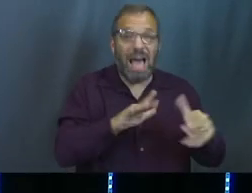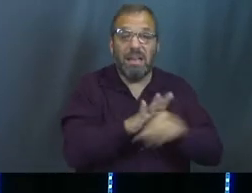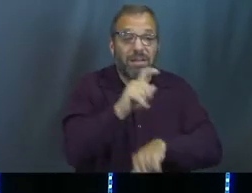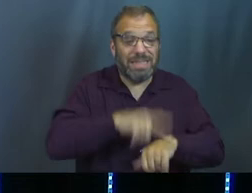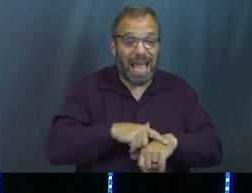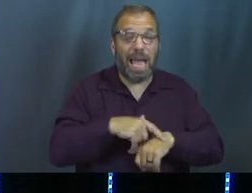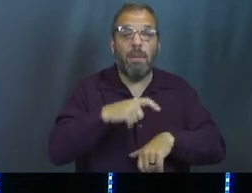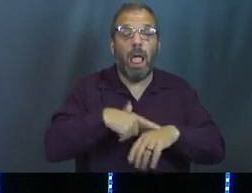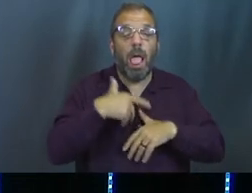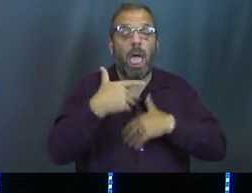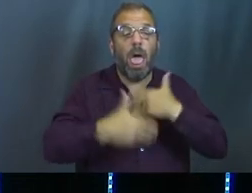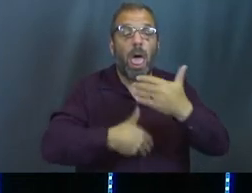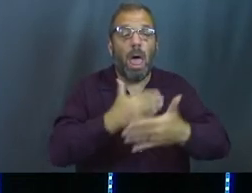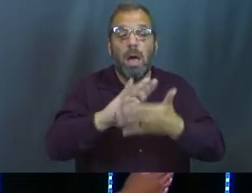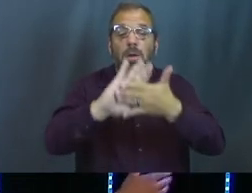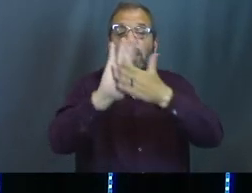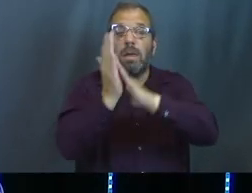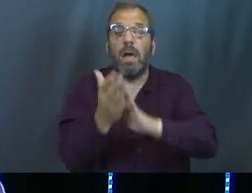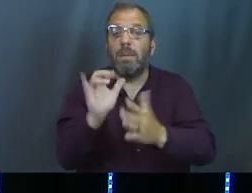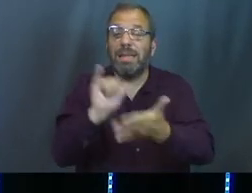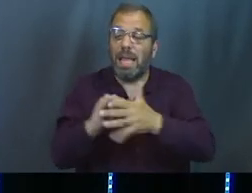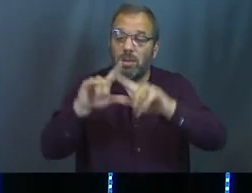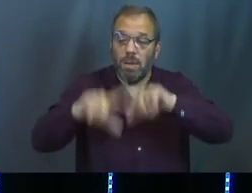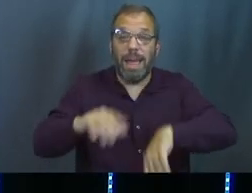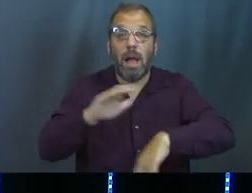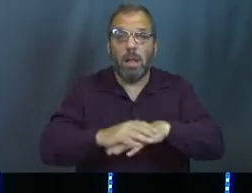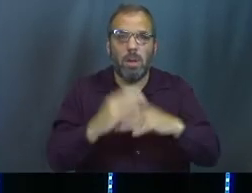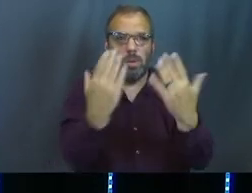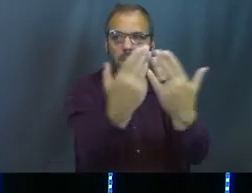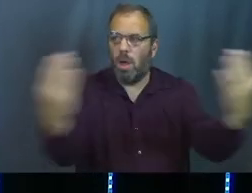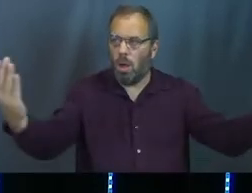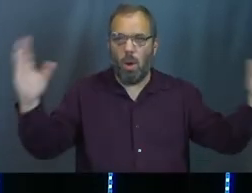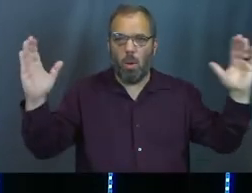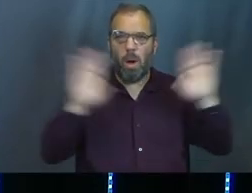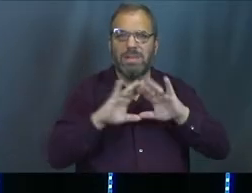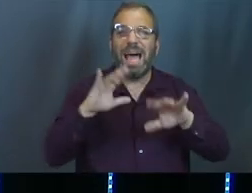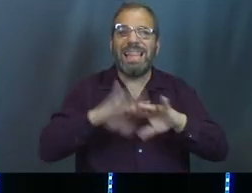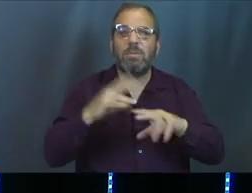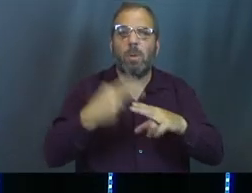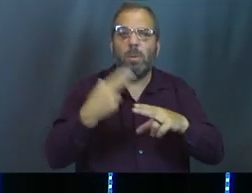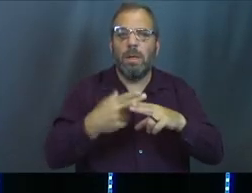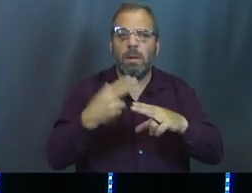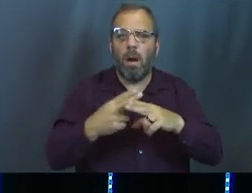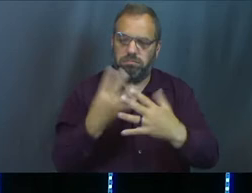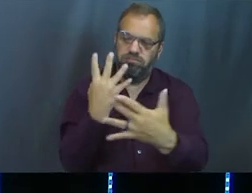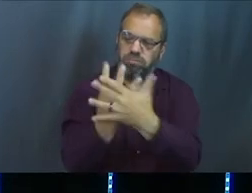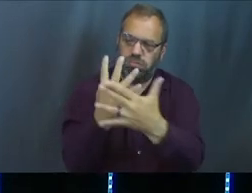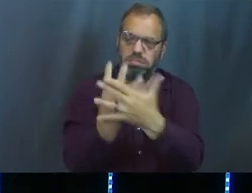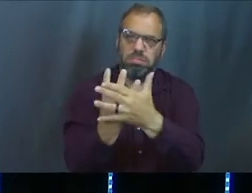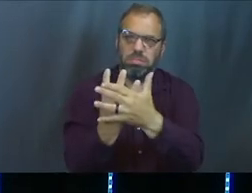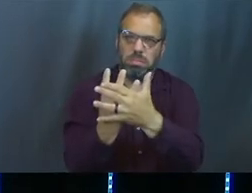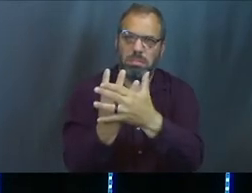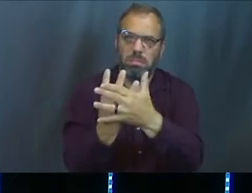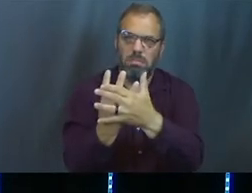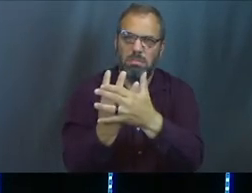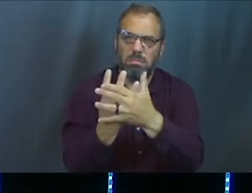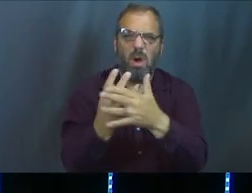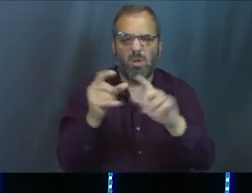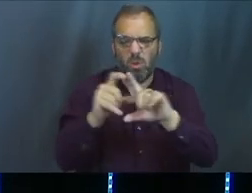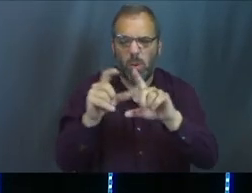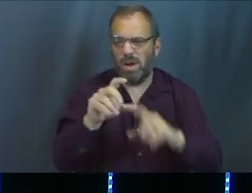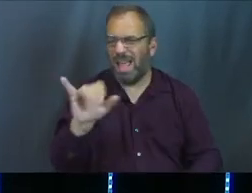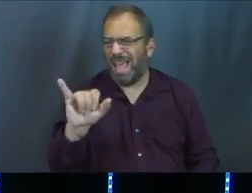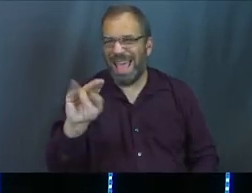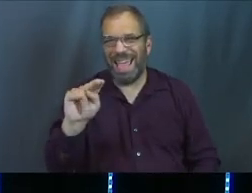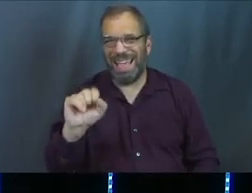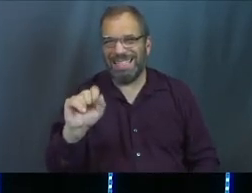time passes, you get so that you depend on them. That's institutionalized. He's like, that is exactly what happens to all